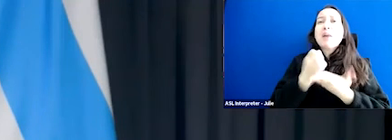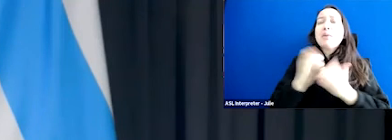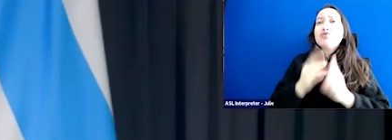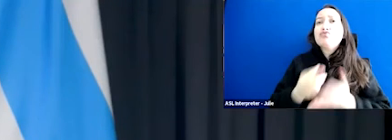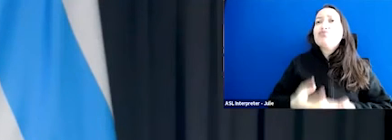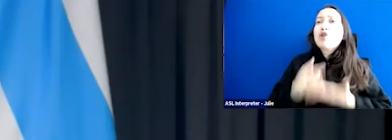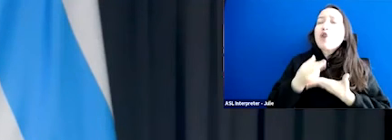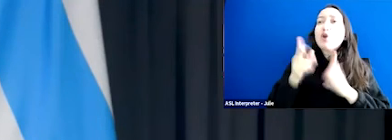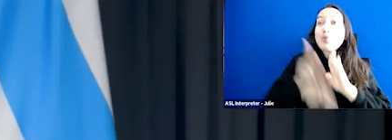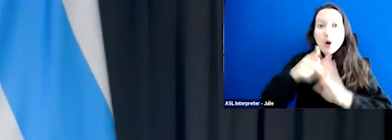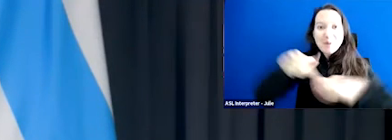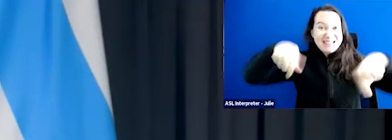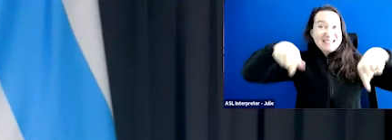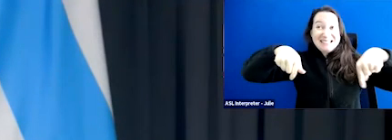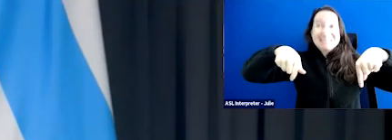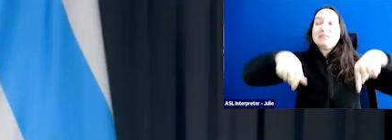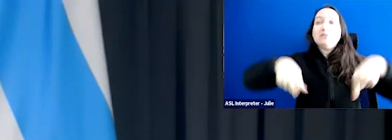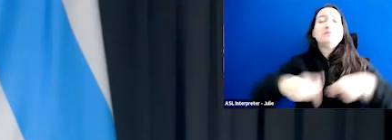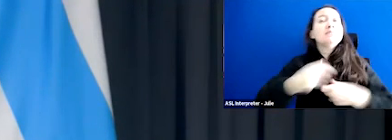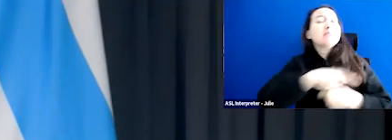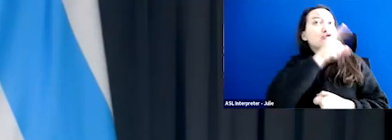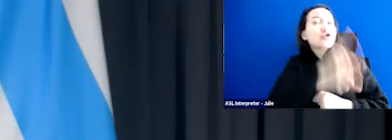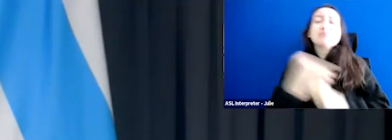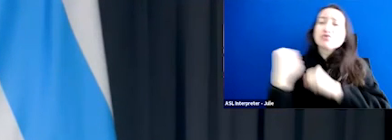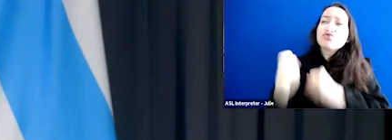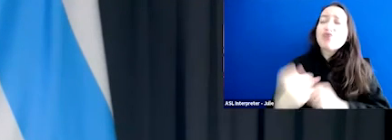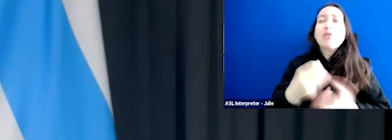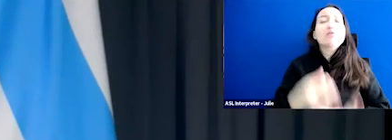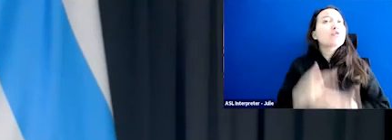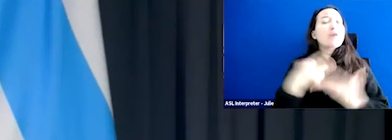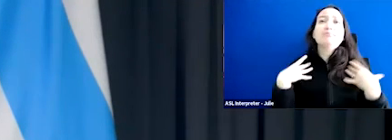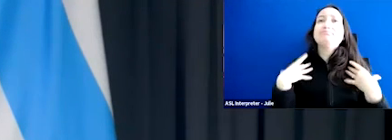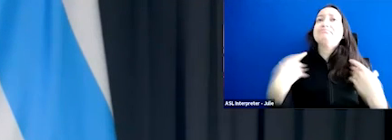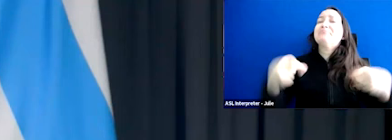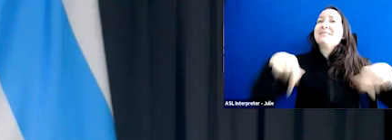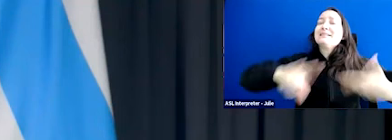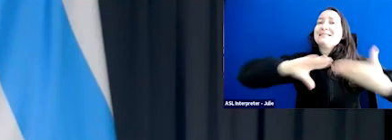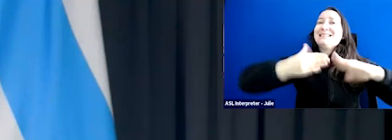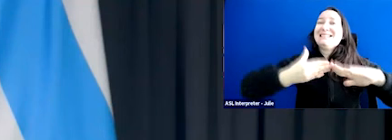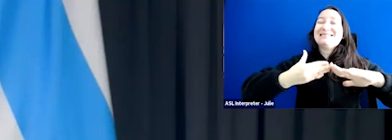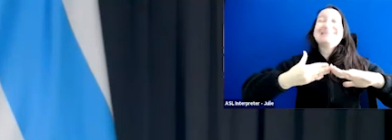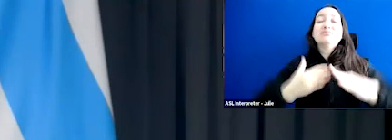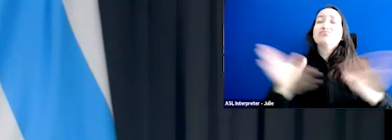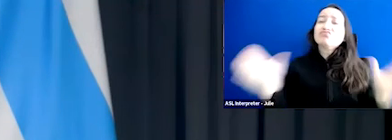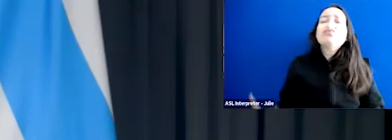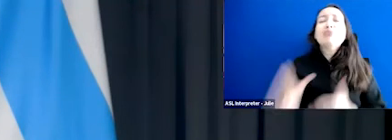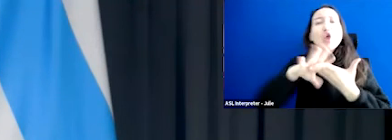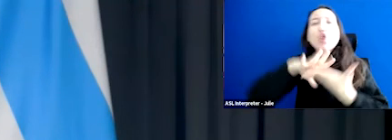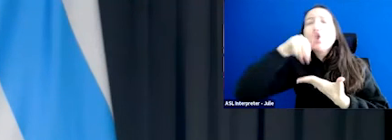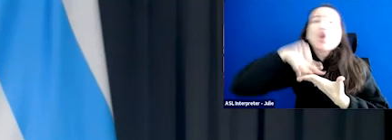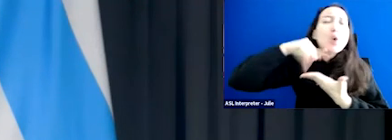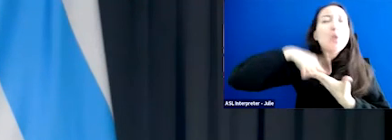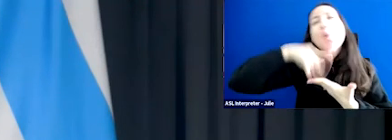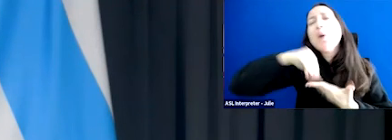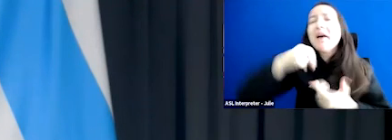programs like this one, which is ensuring a strong recovery for our city. I encourage you to learn all you can